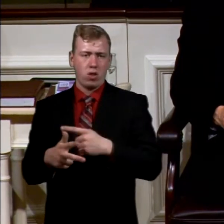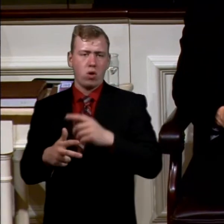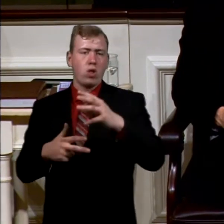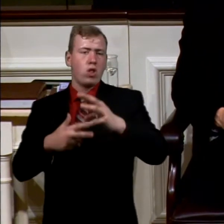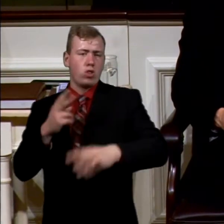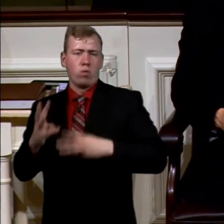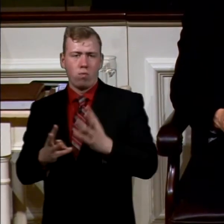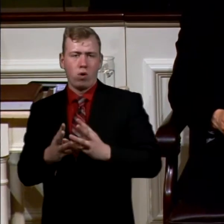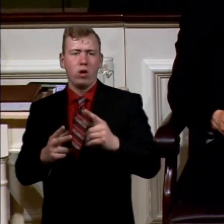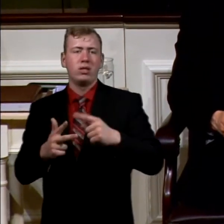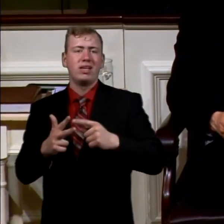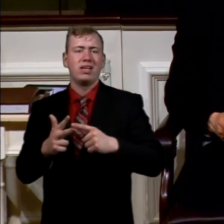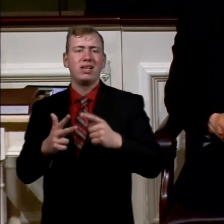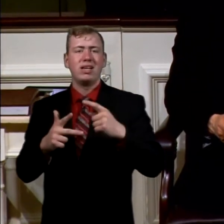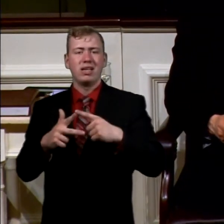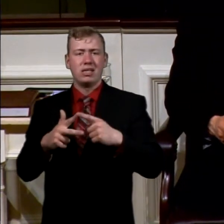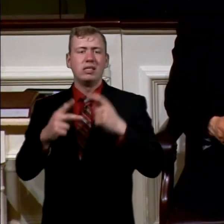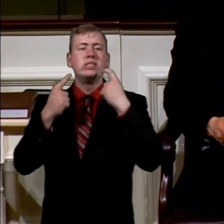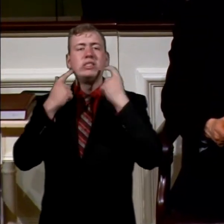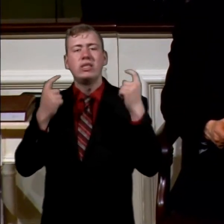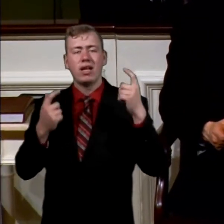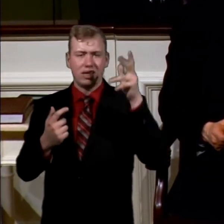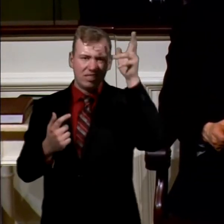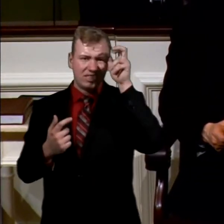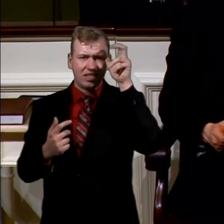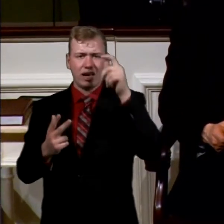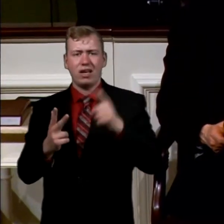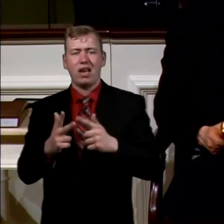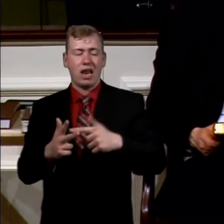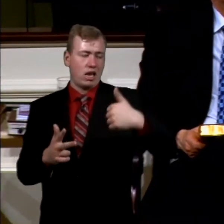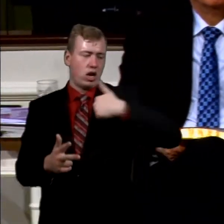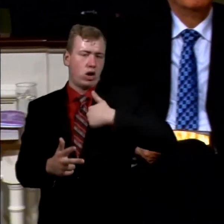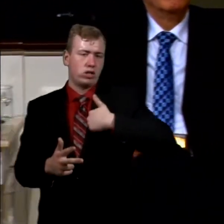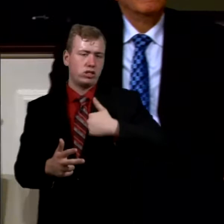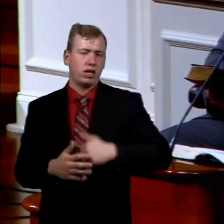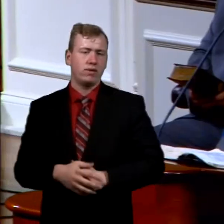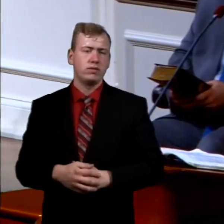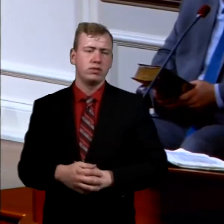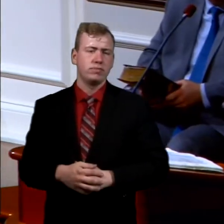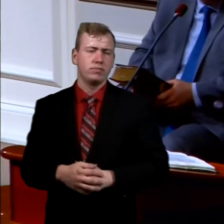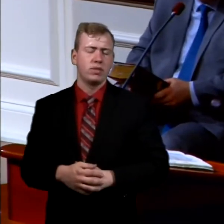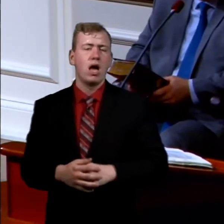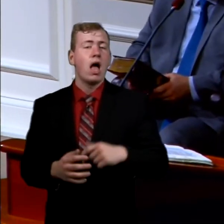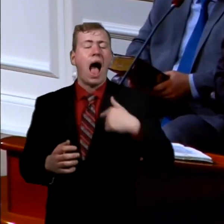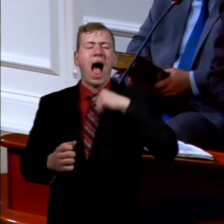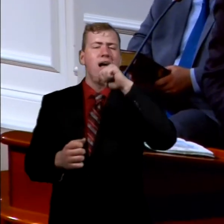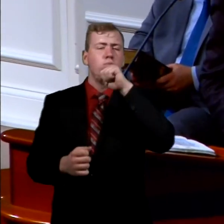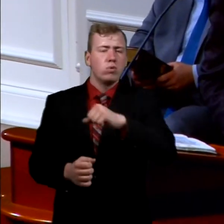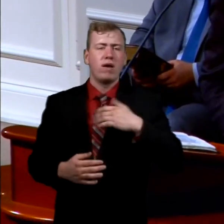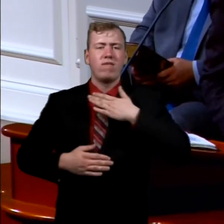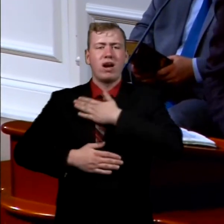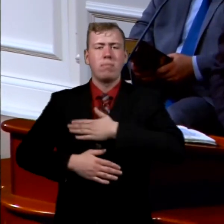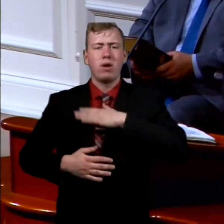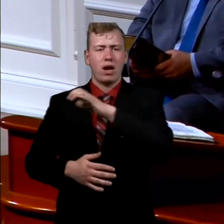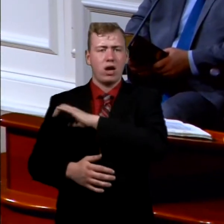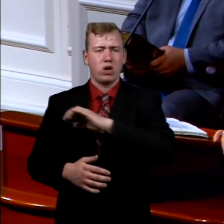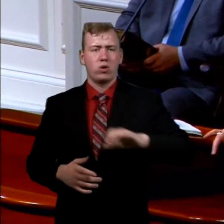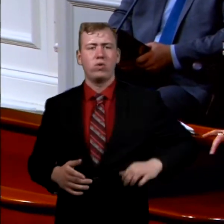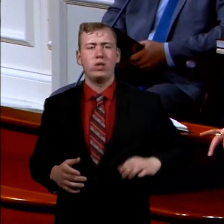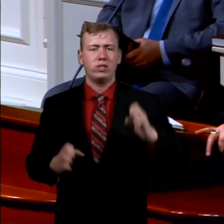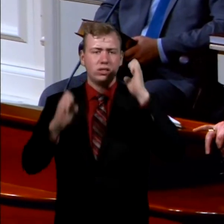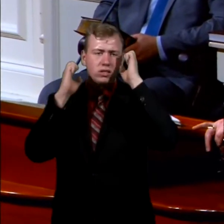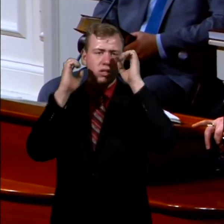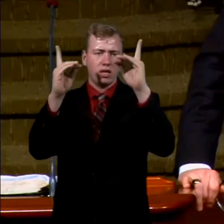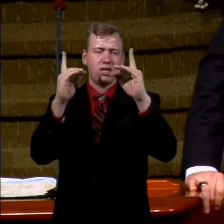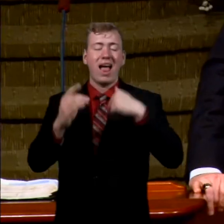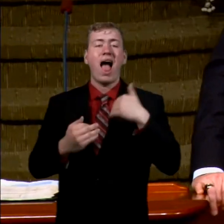ourself. But she tried to protect him. And by the way, I love and I appreciate Christian education. I'm very thankful for that.